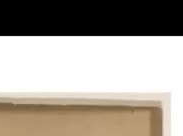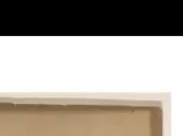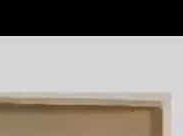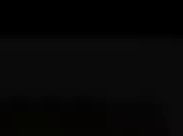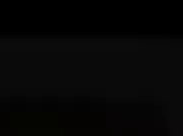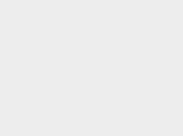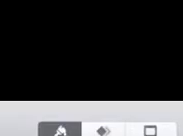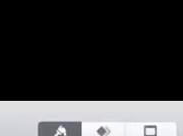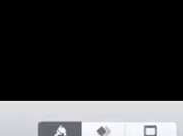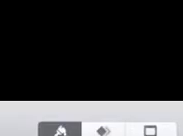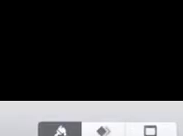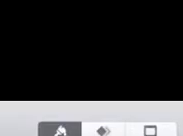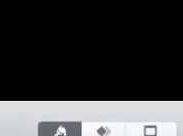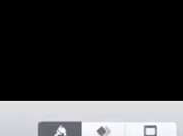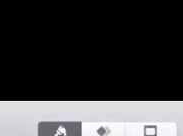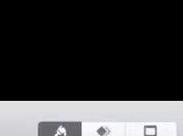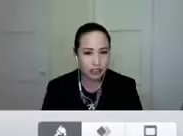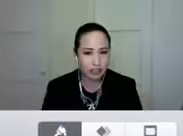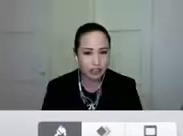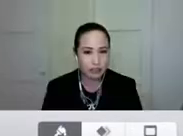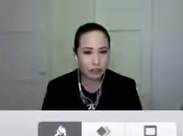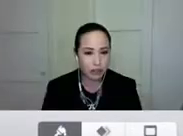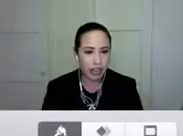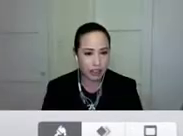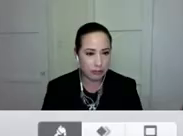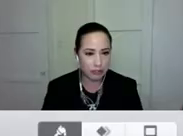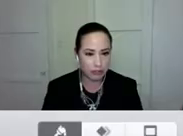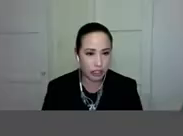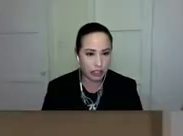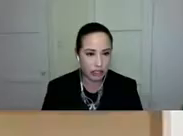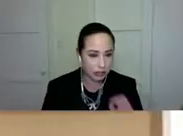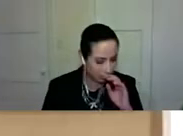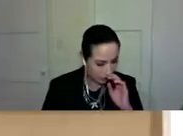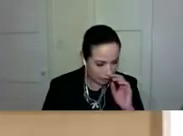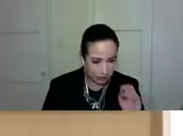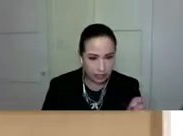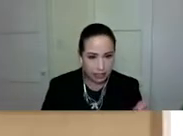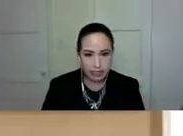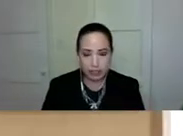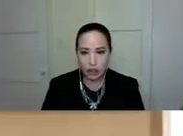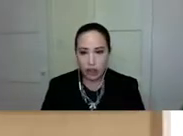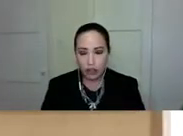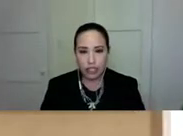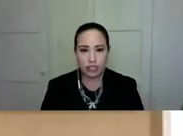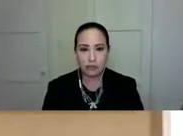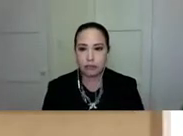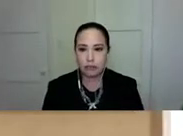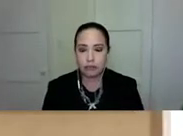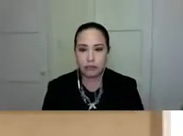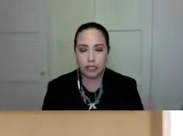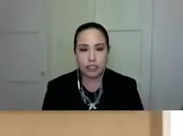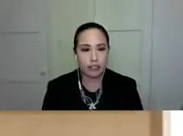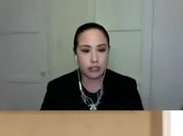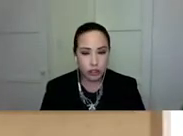so um the image that is the full length image the photo these are all um